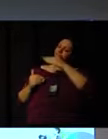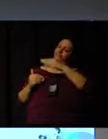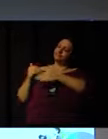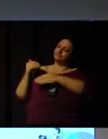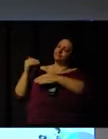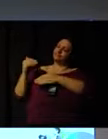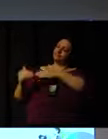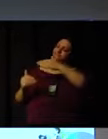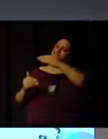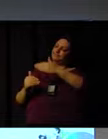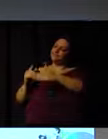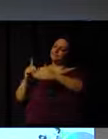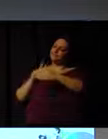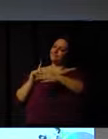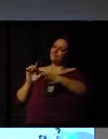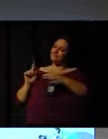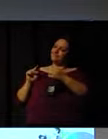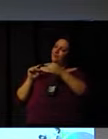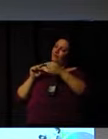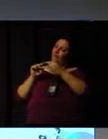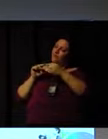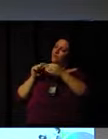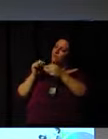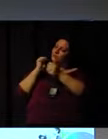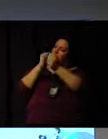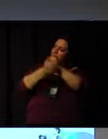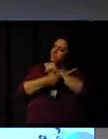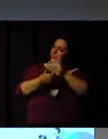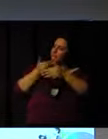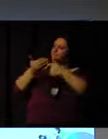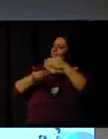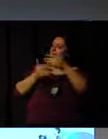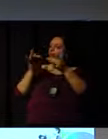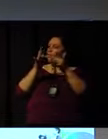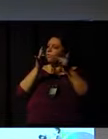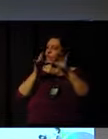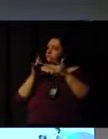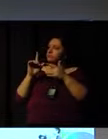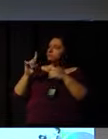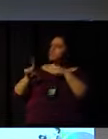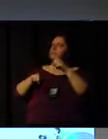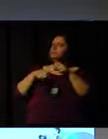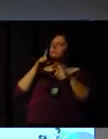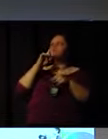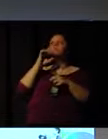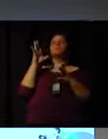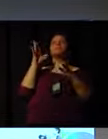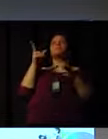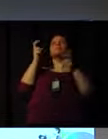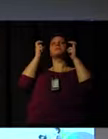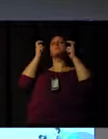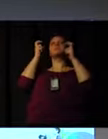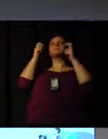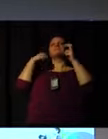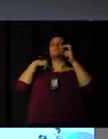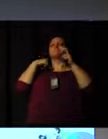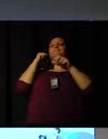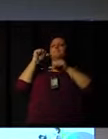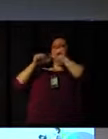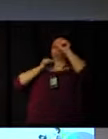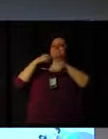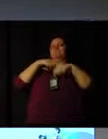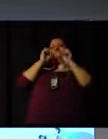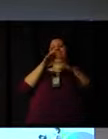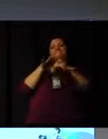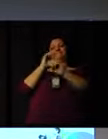involved in the sports programs. And before they know it, they've got the coach, they've got the hoodie, which says,